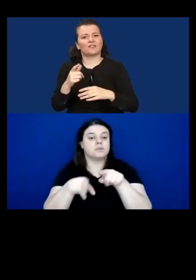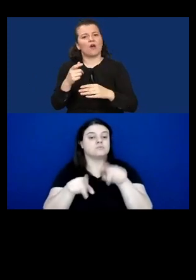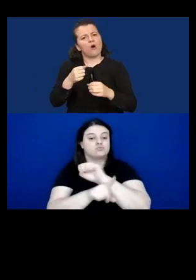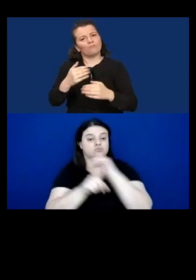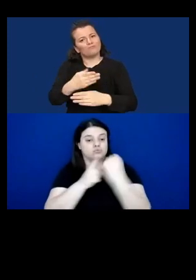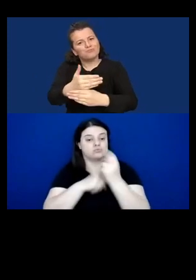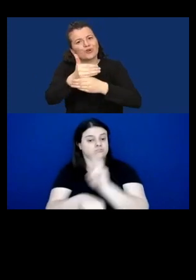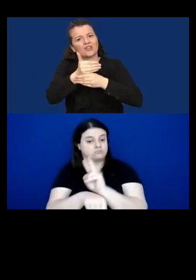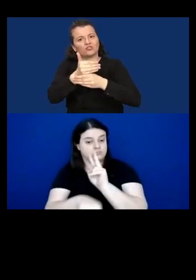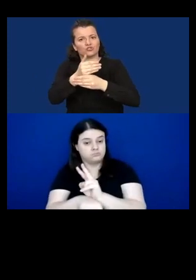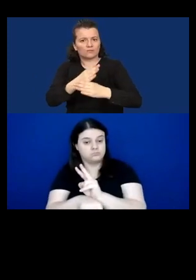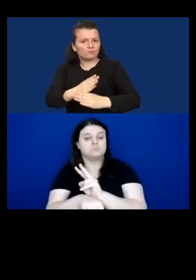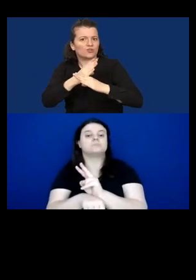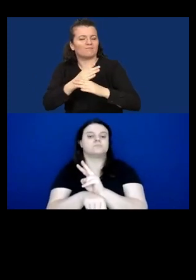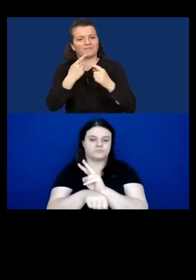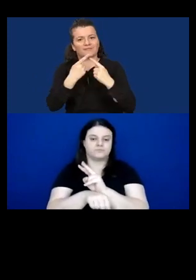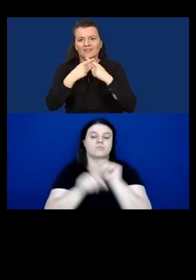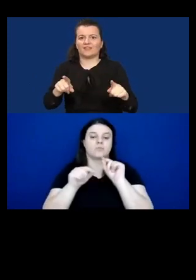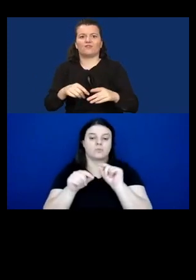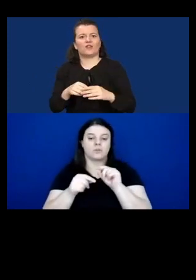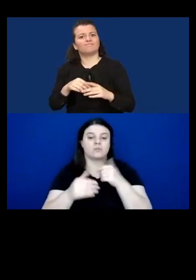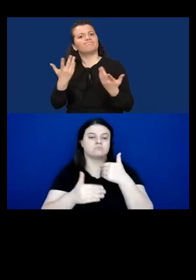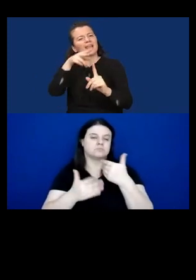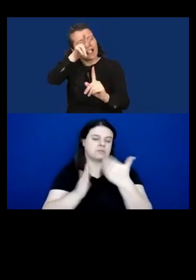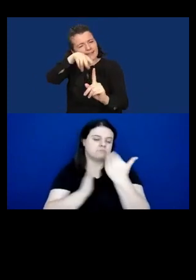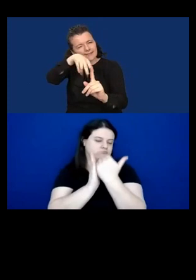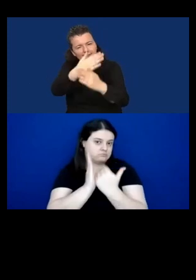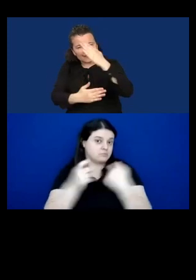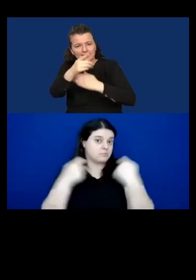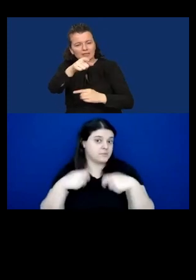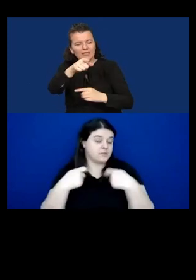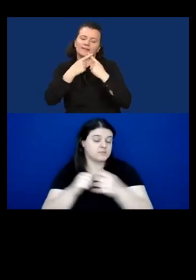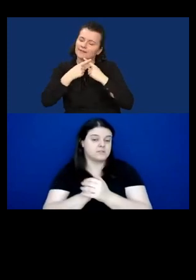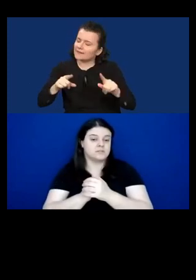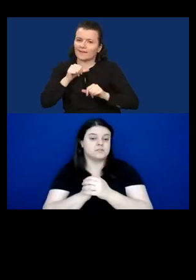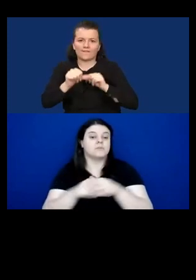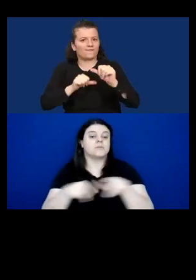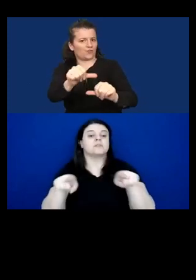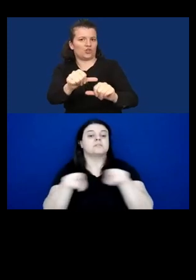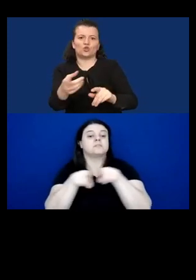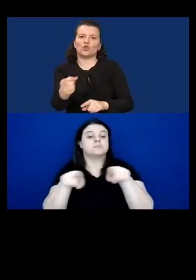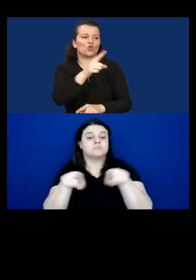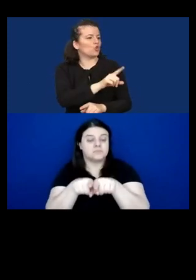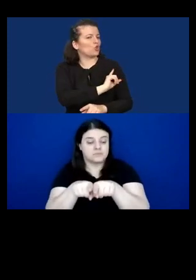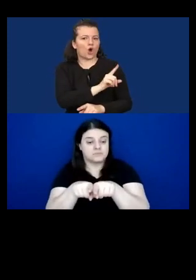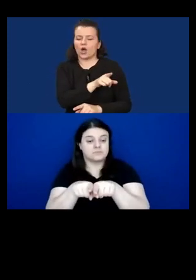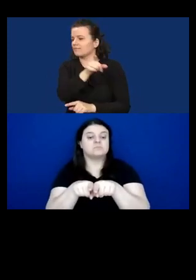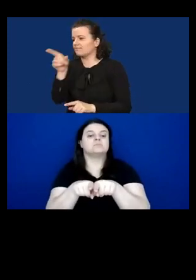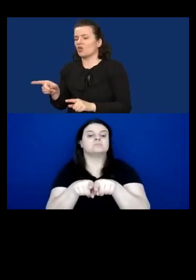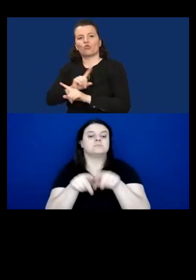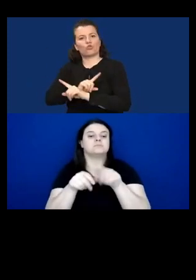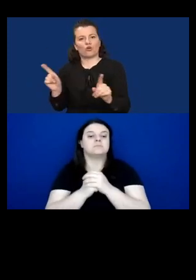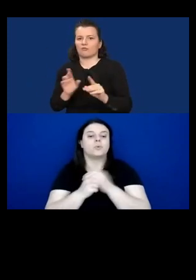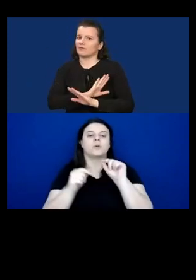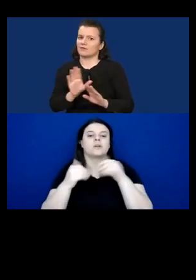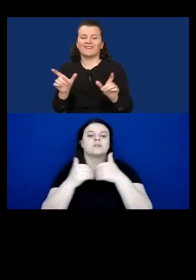existing disability assessment procedures. And respectively, disaggregate existing